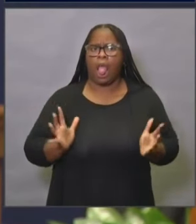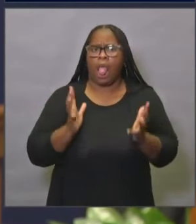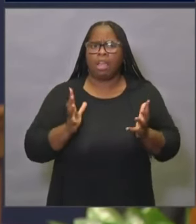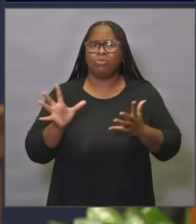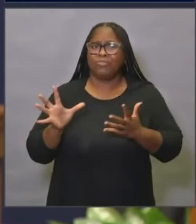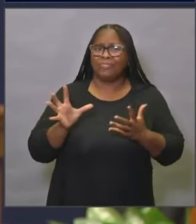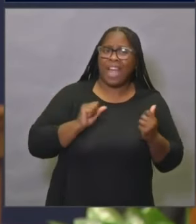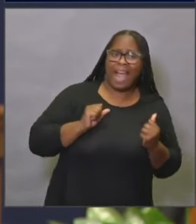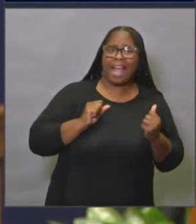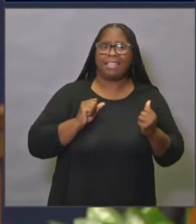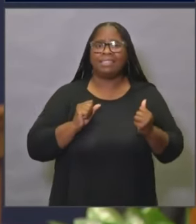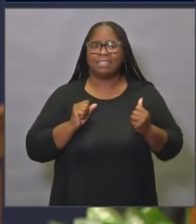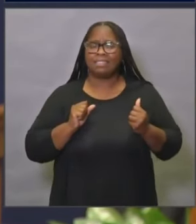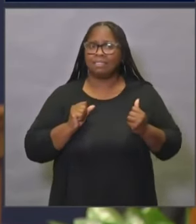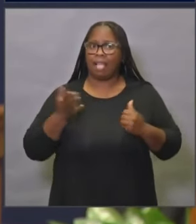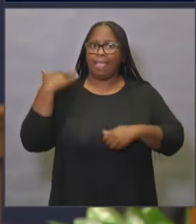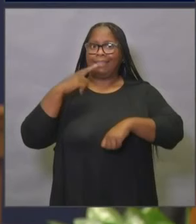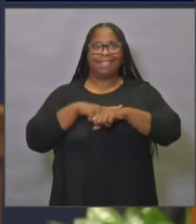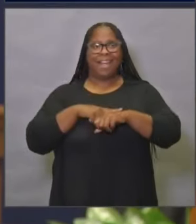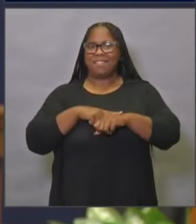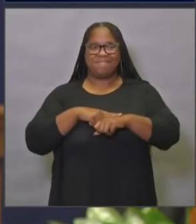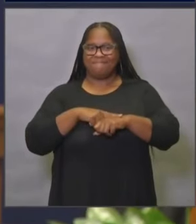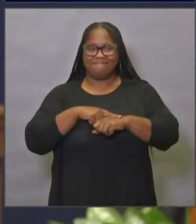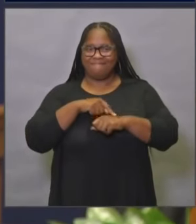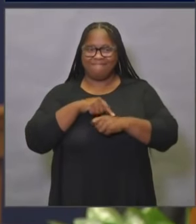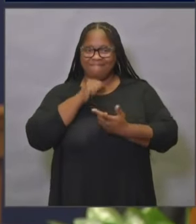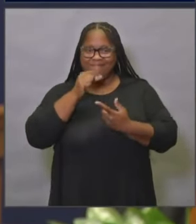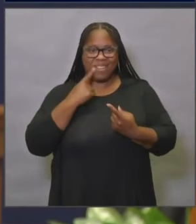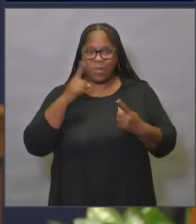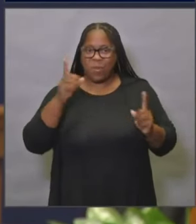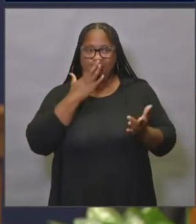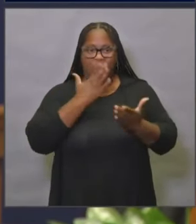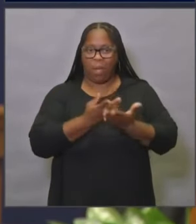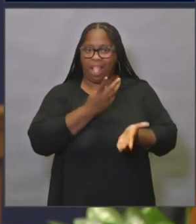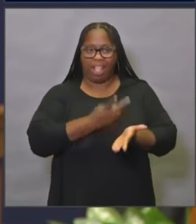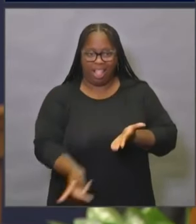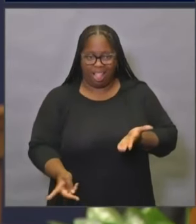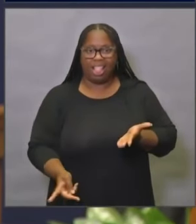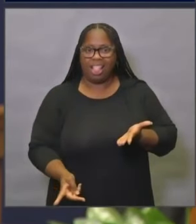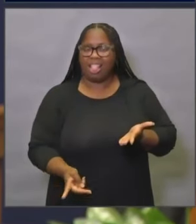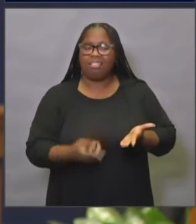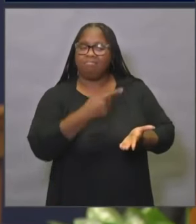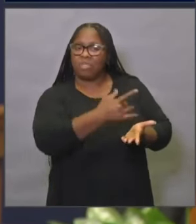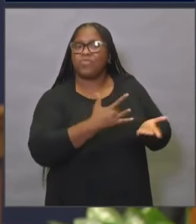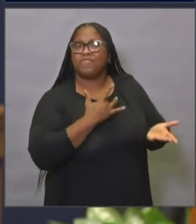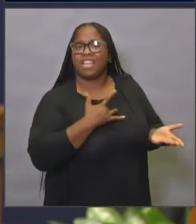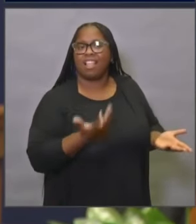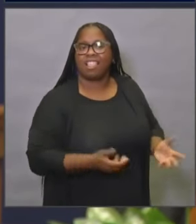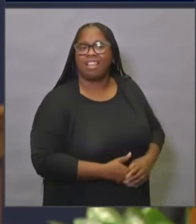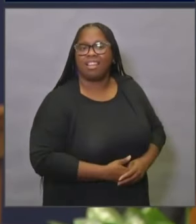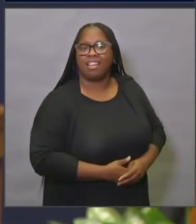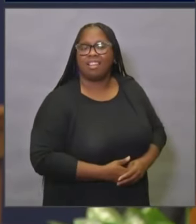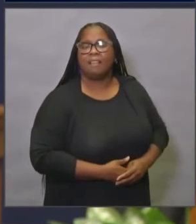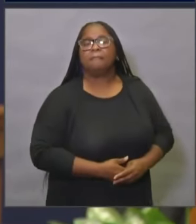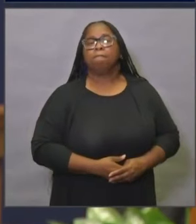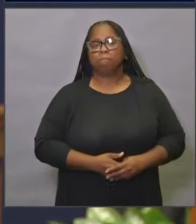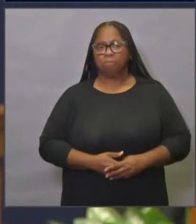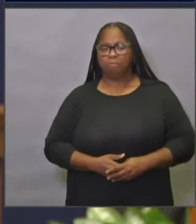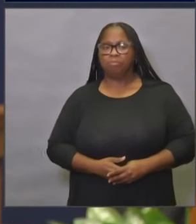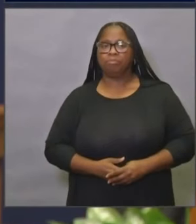push that happened in the last go around. Thank you. Yeah, and I appreciate the question. I think in general,